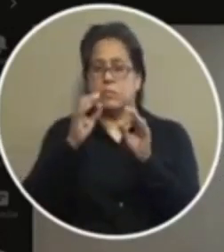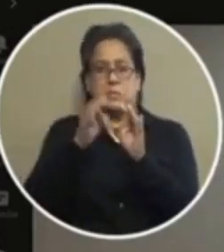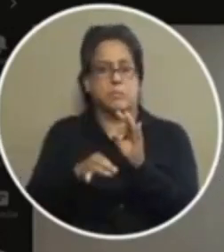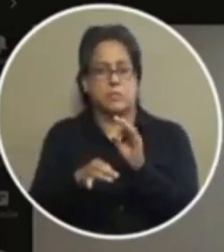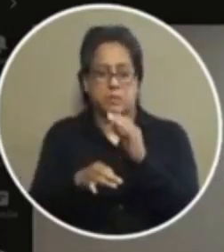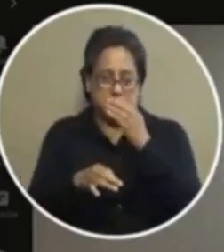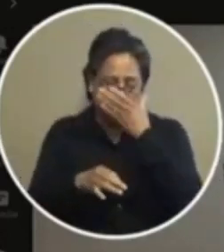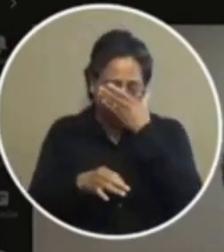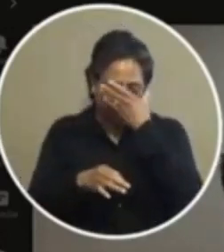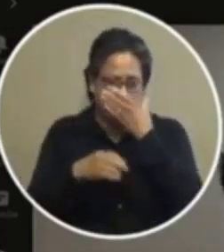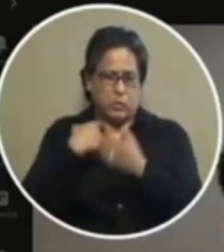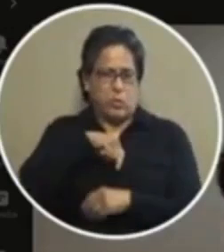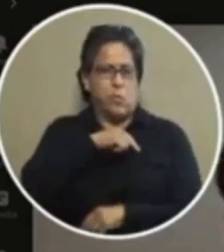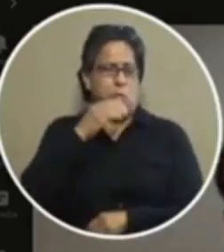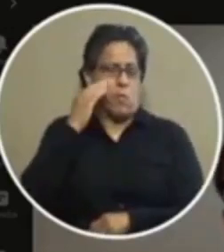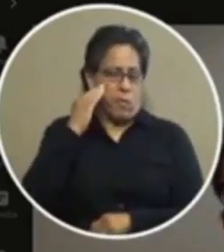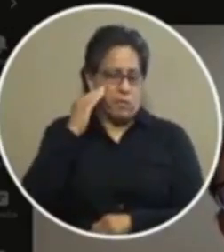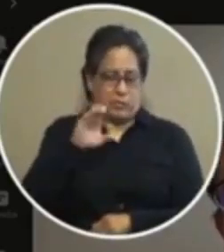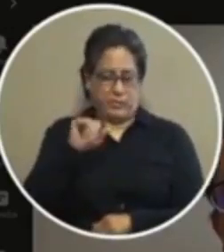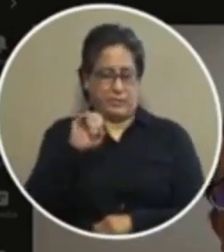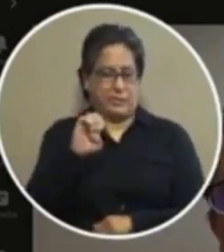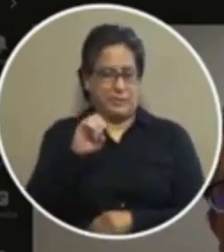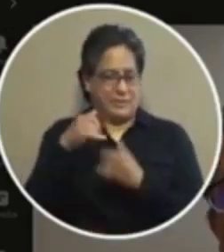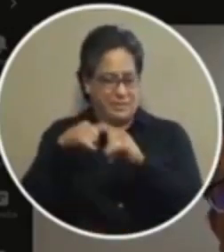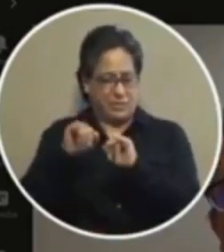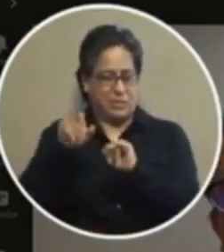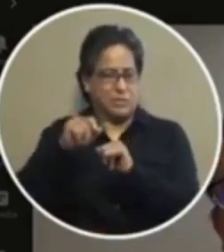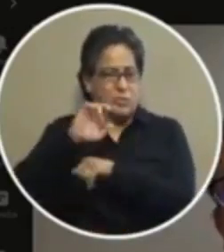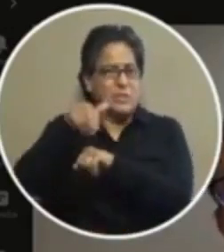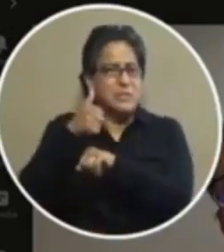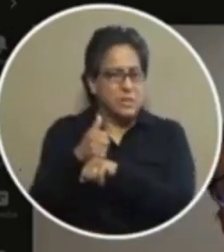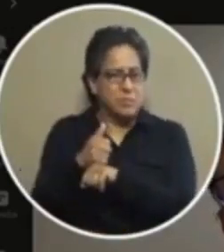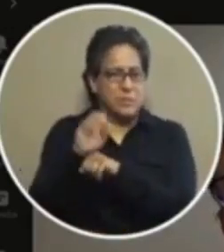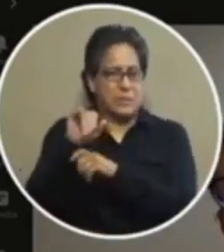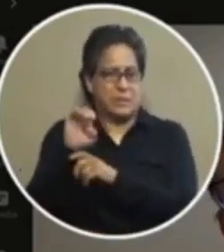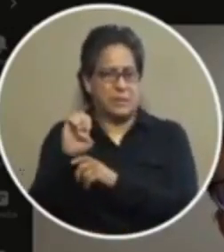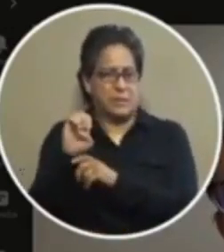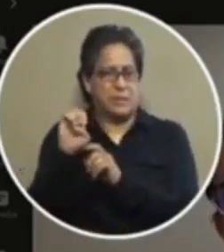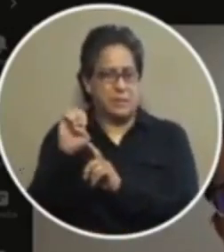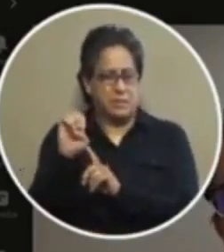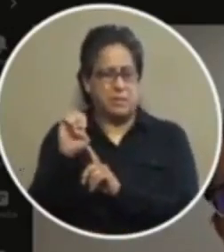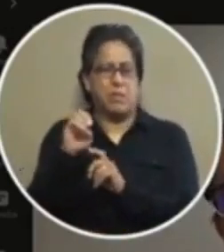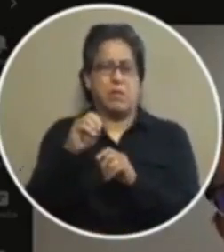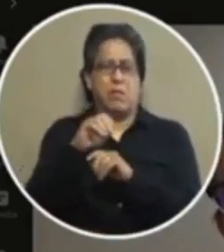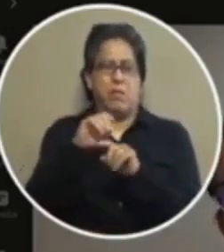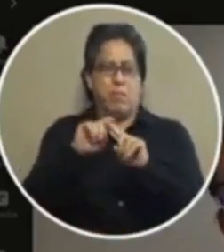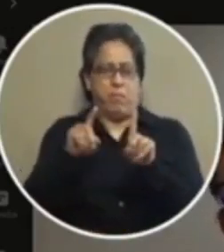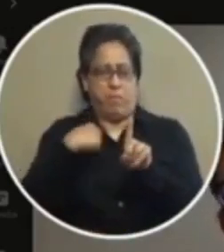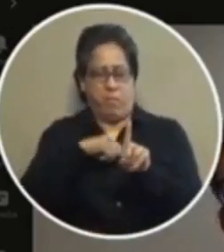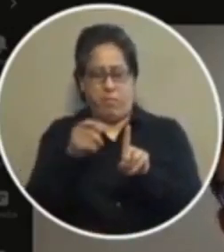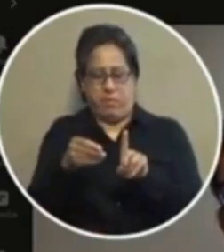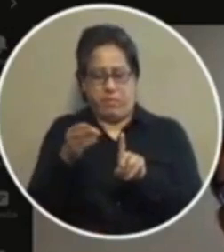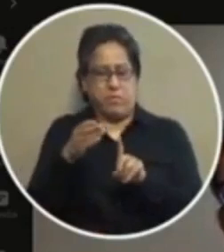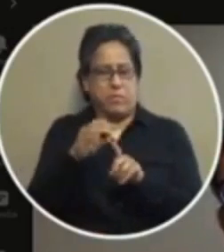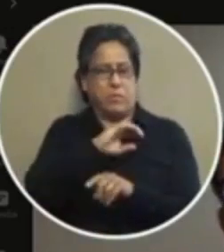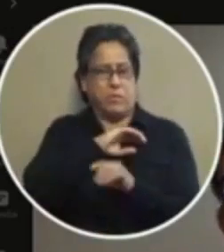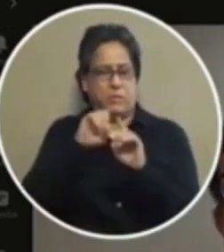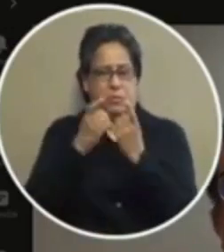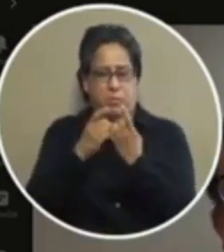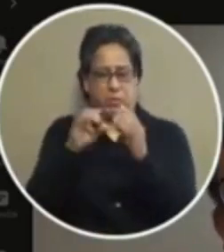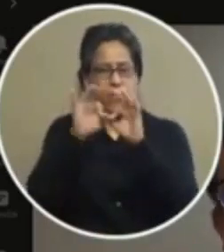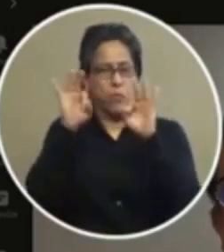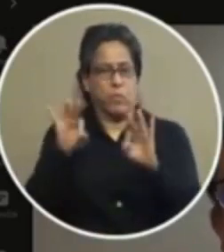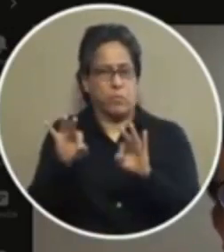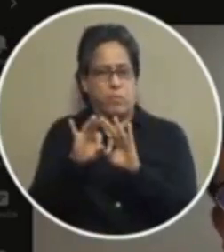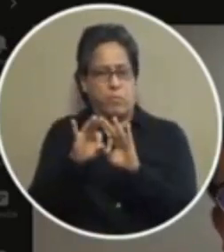we knew we knew the case still had to be established but we gave the we gave the police department a form